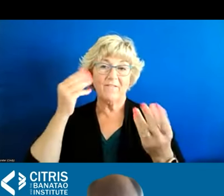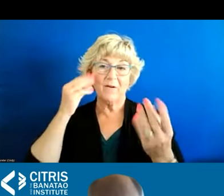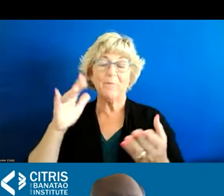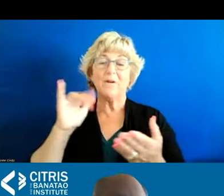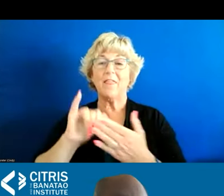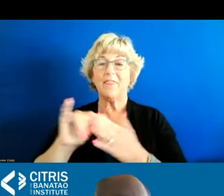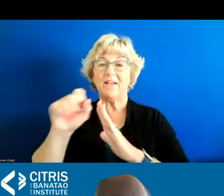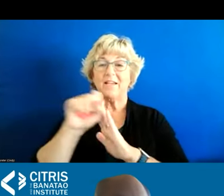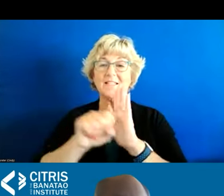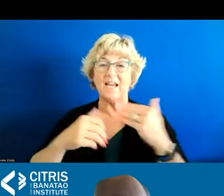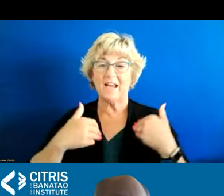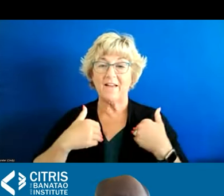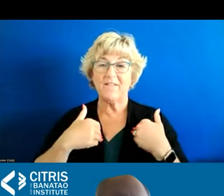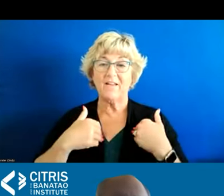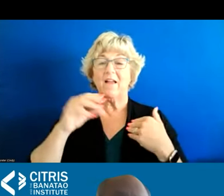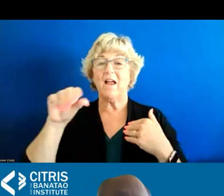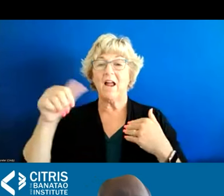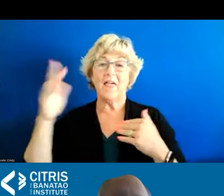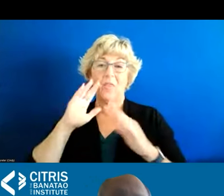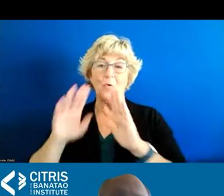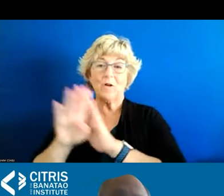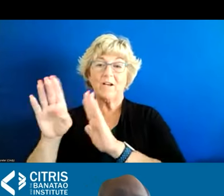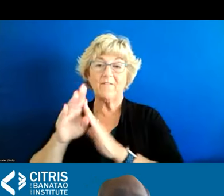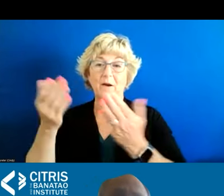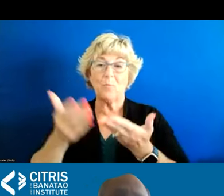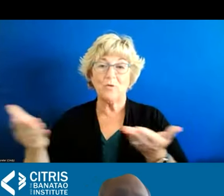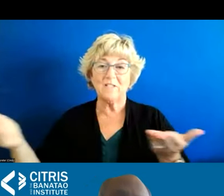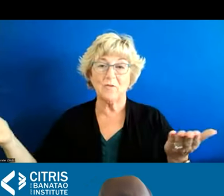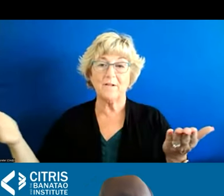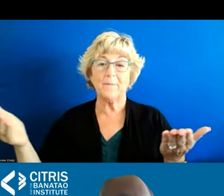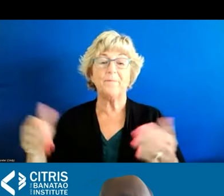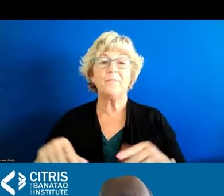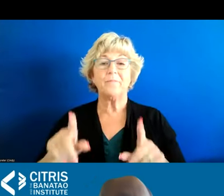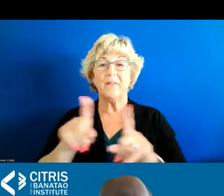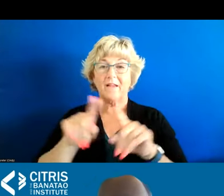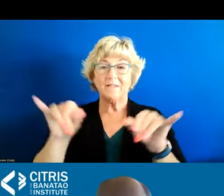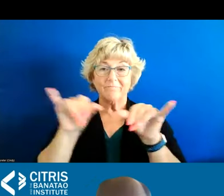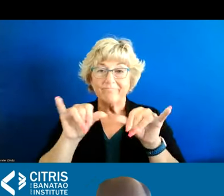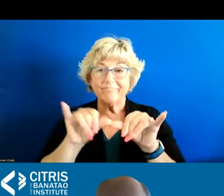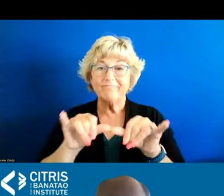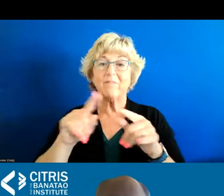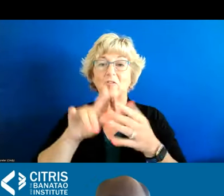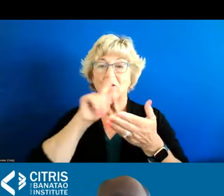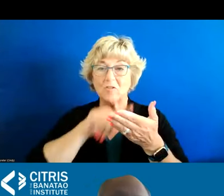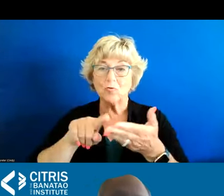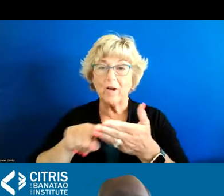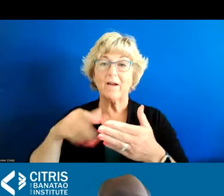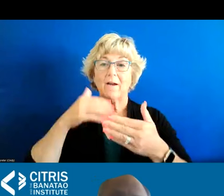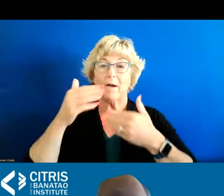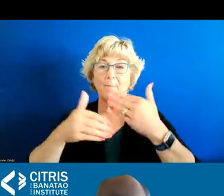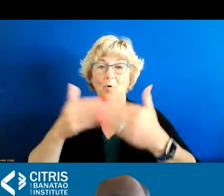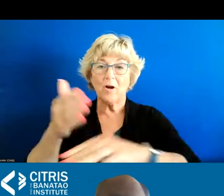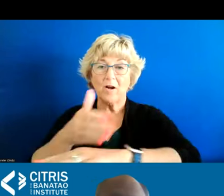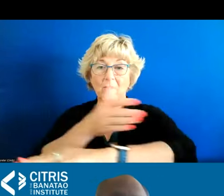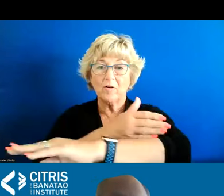has others that are going to be developed to really serve as a metrics to track progress to